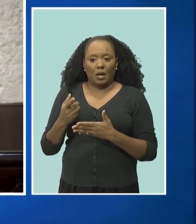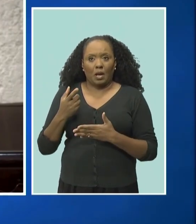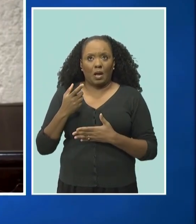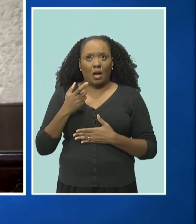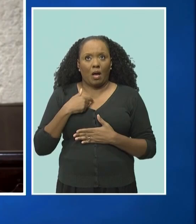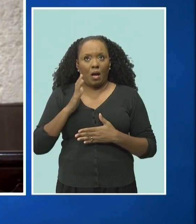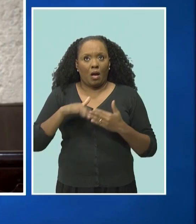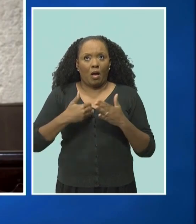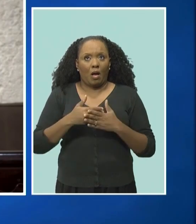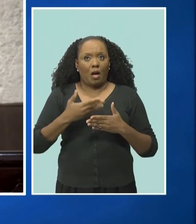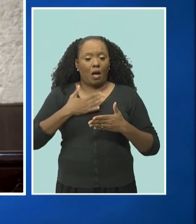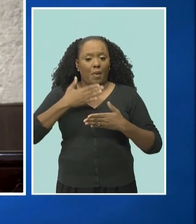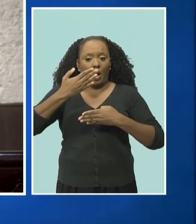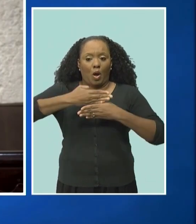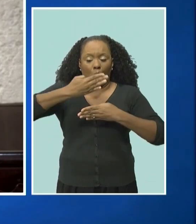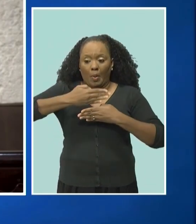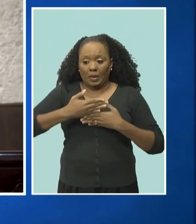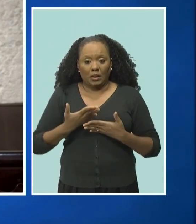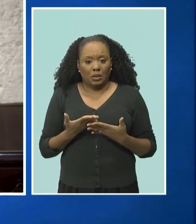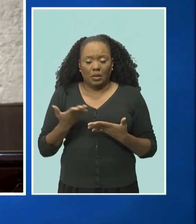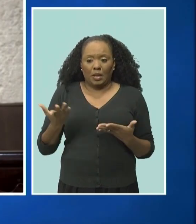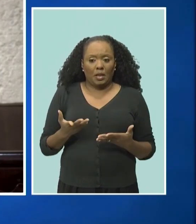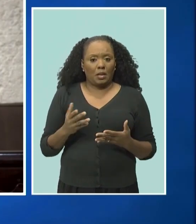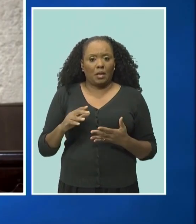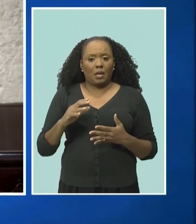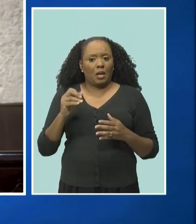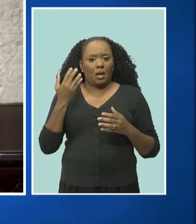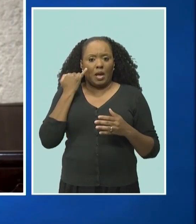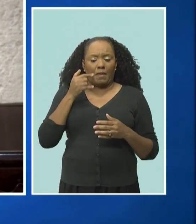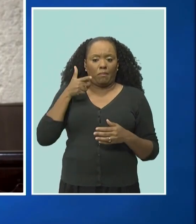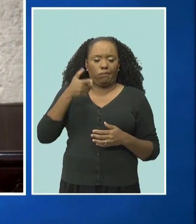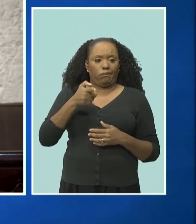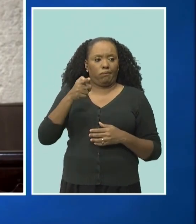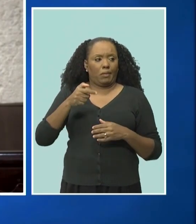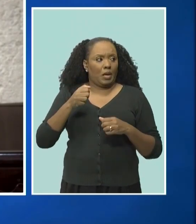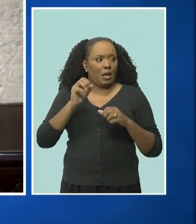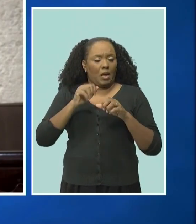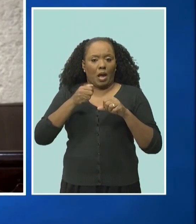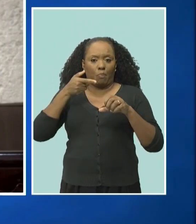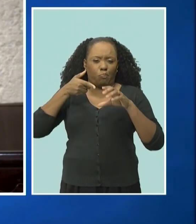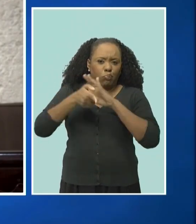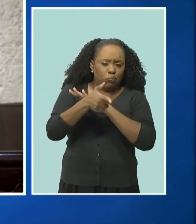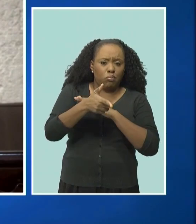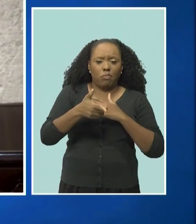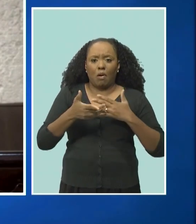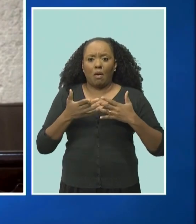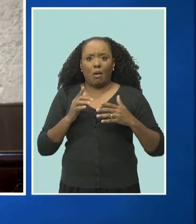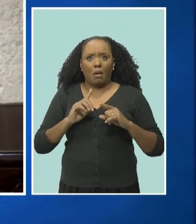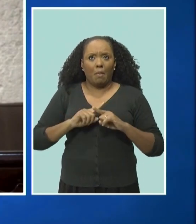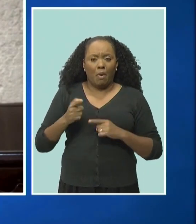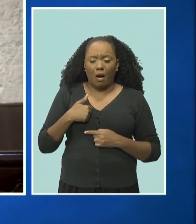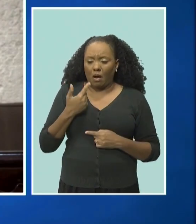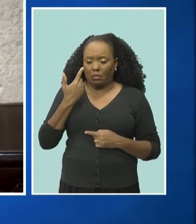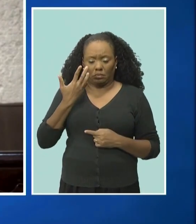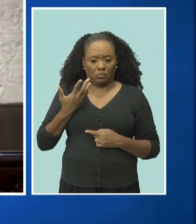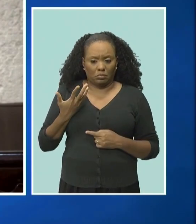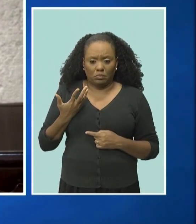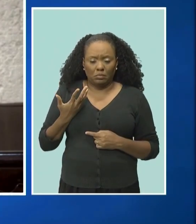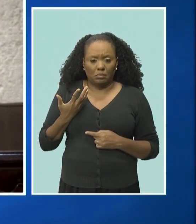are glass and a bullet, because that's a glass. It's not bulletproof. And I had to put an invention there. I had the